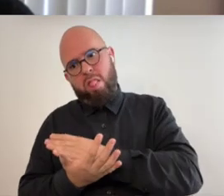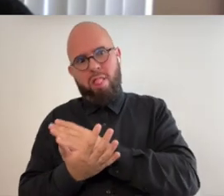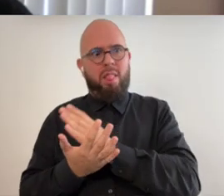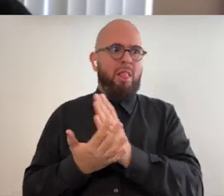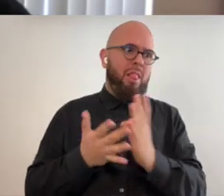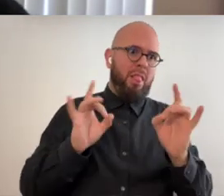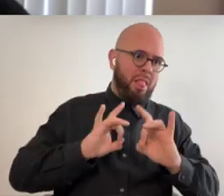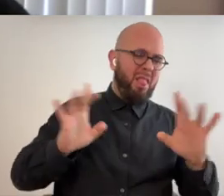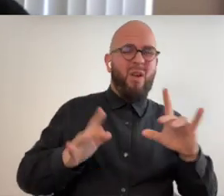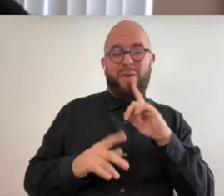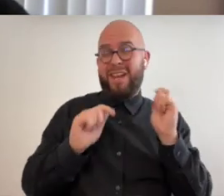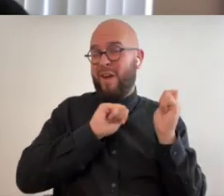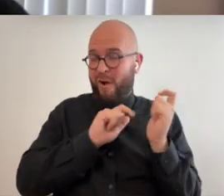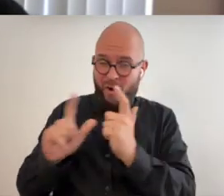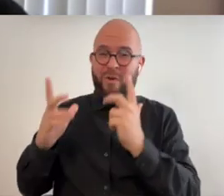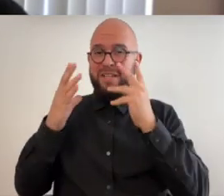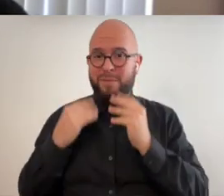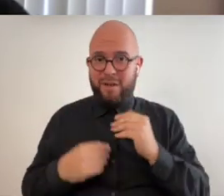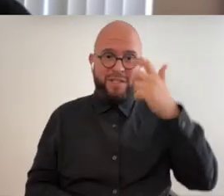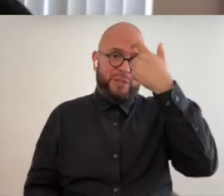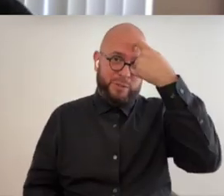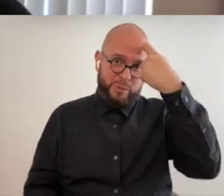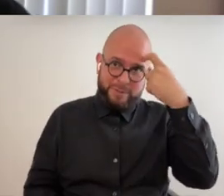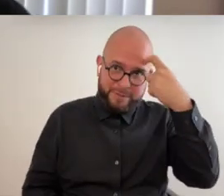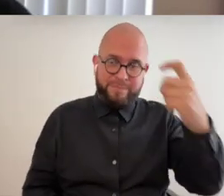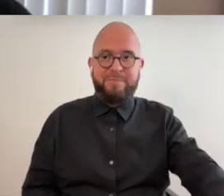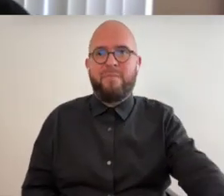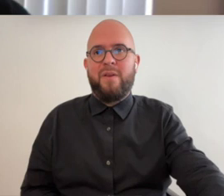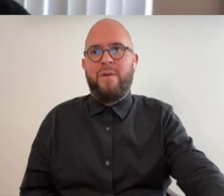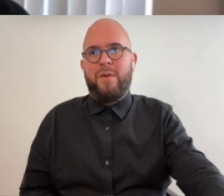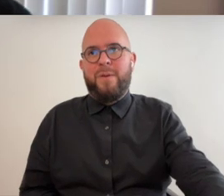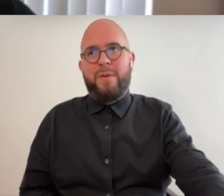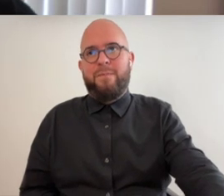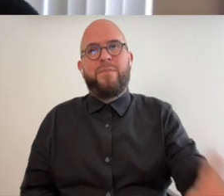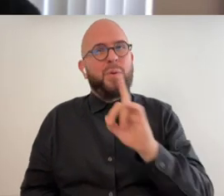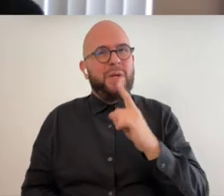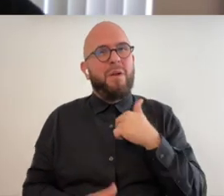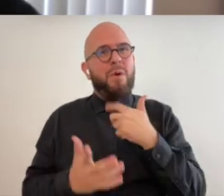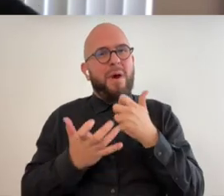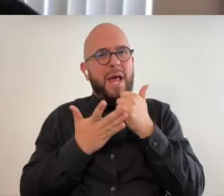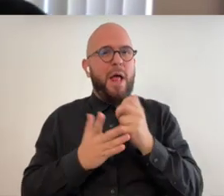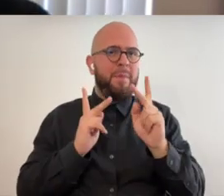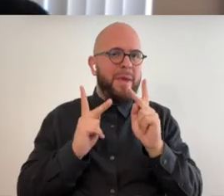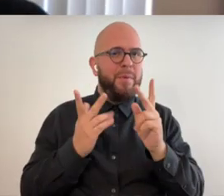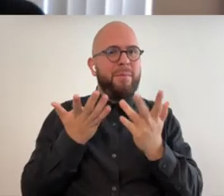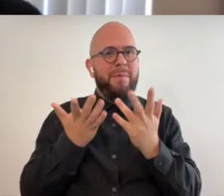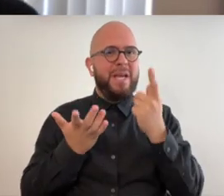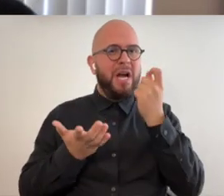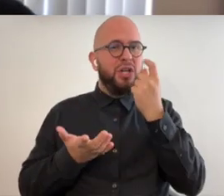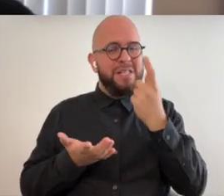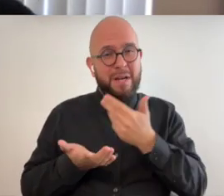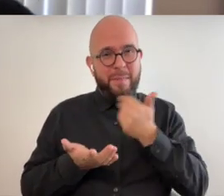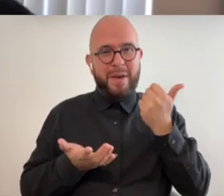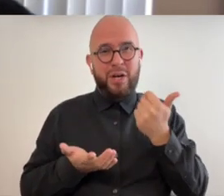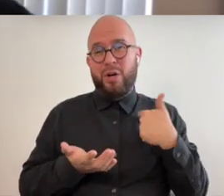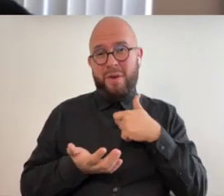traumatic event for all of us and um we and it's it's helping people kind of we're hoping it will help people sort of understand that we really